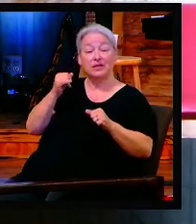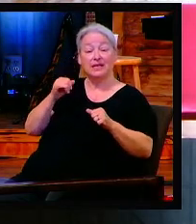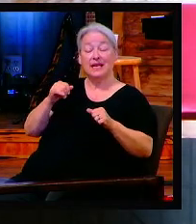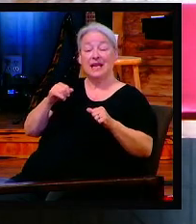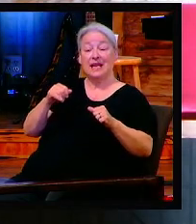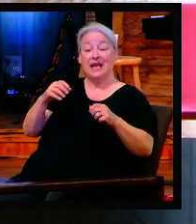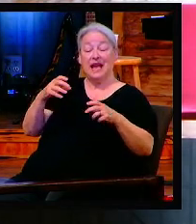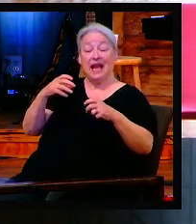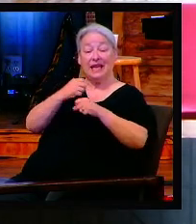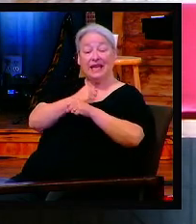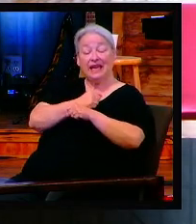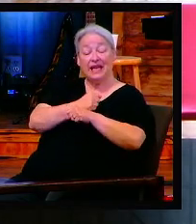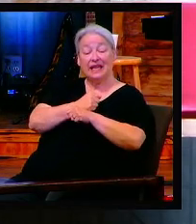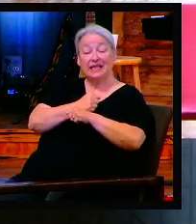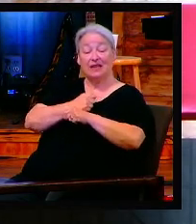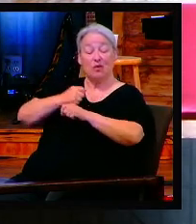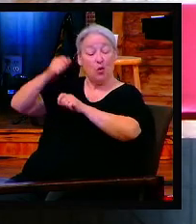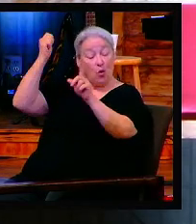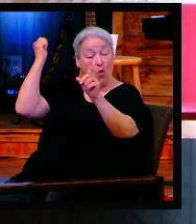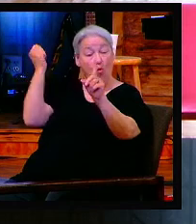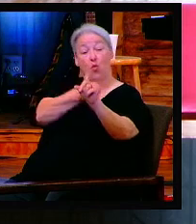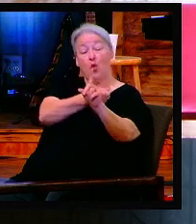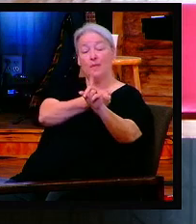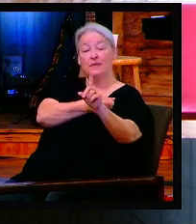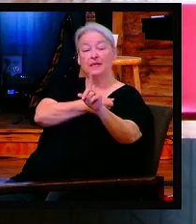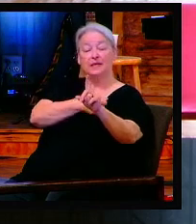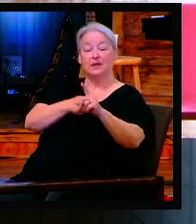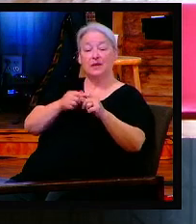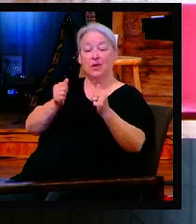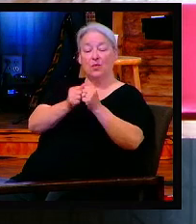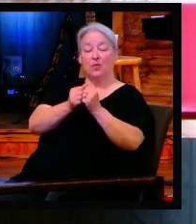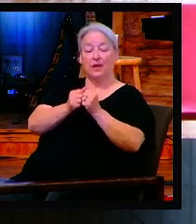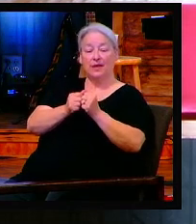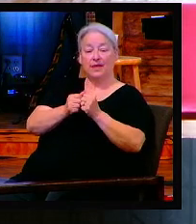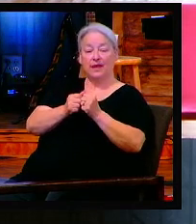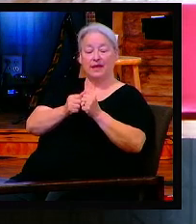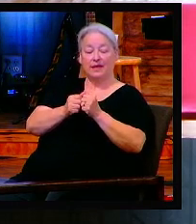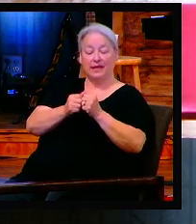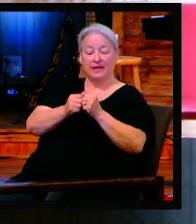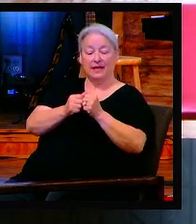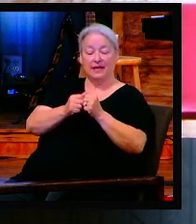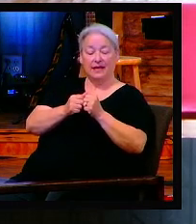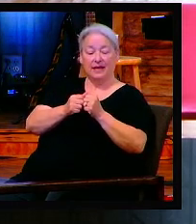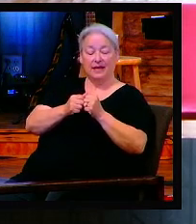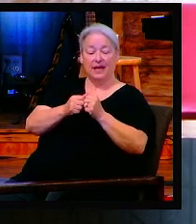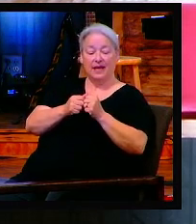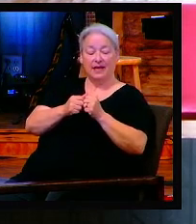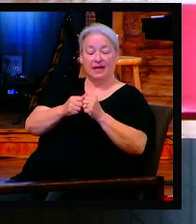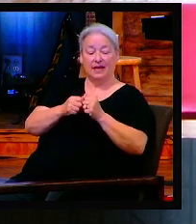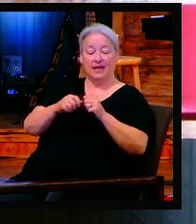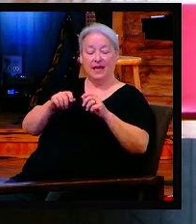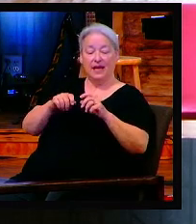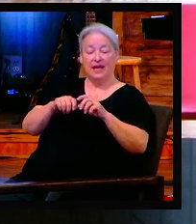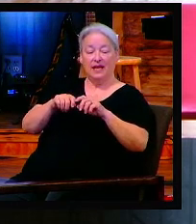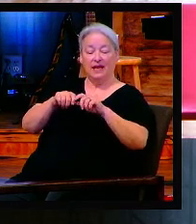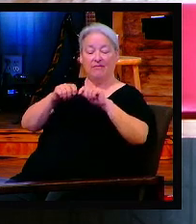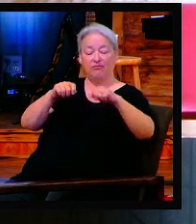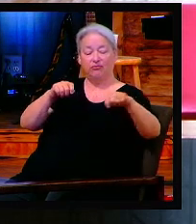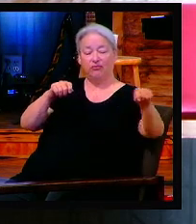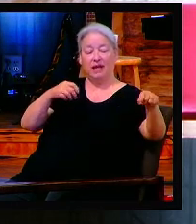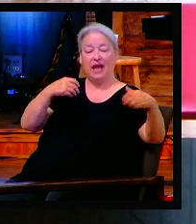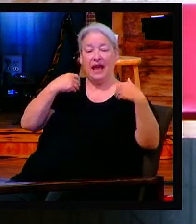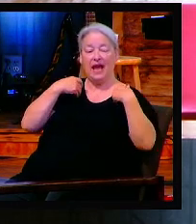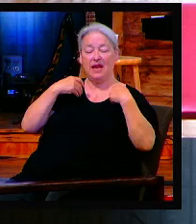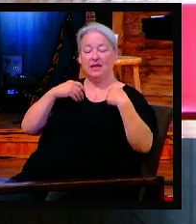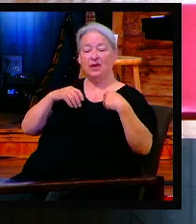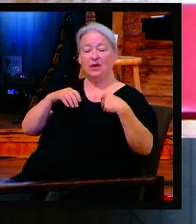flesh 39 times? Because it was Roman culture, it Roman tradition, that as the flogger hits you the 40th